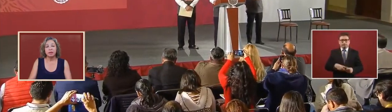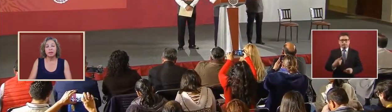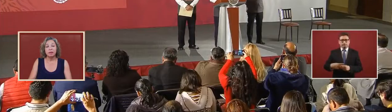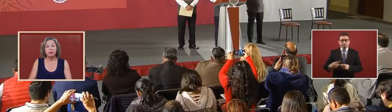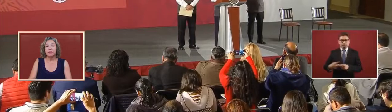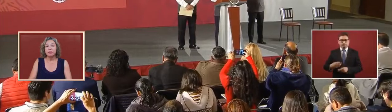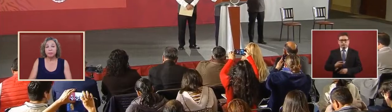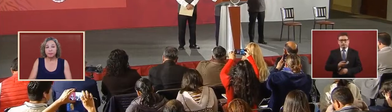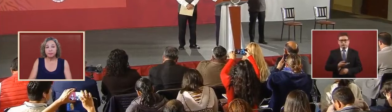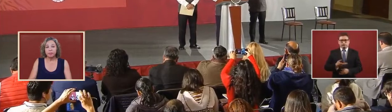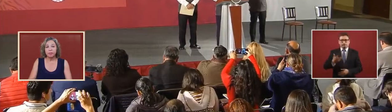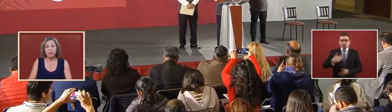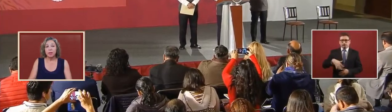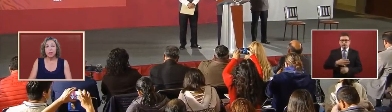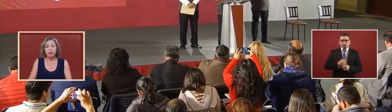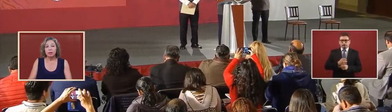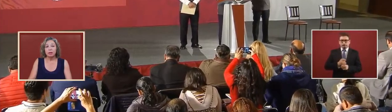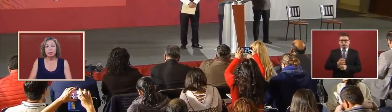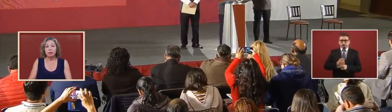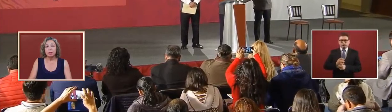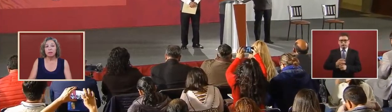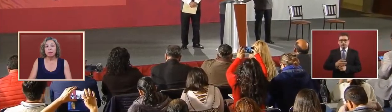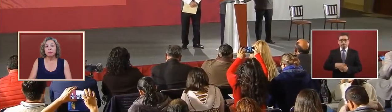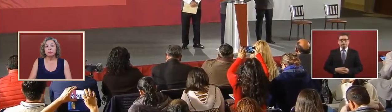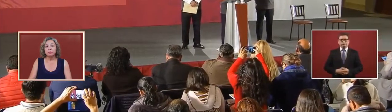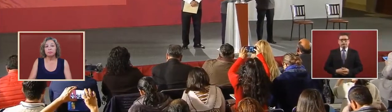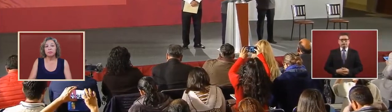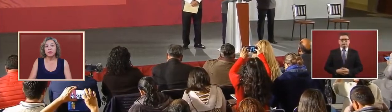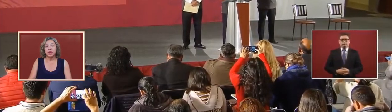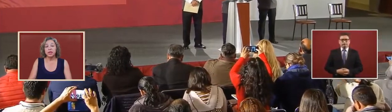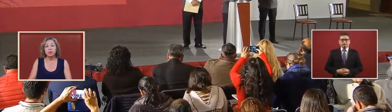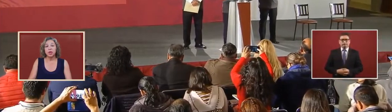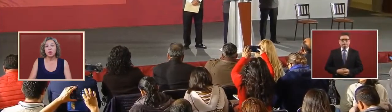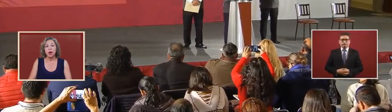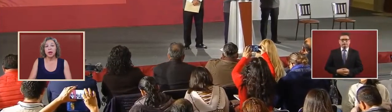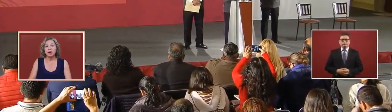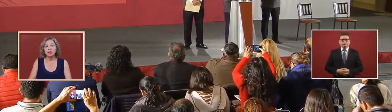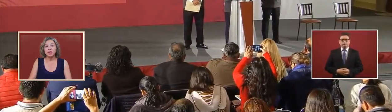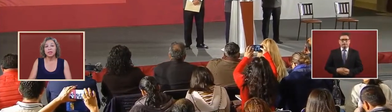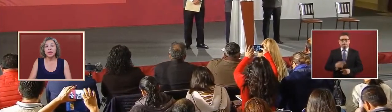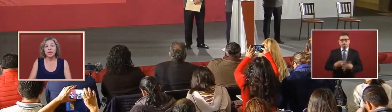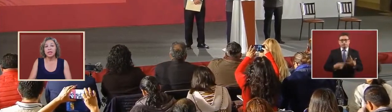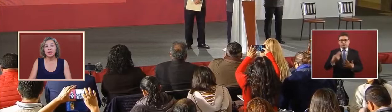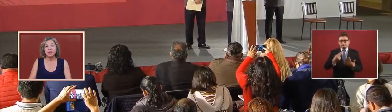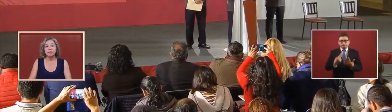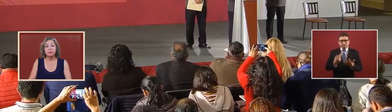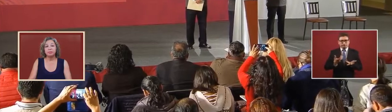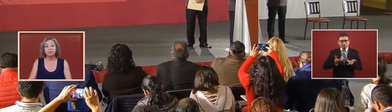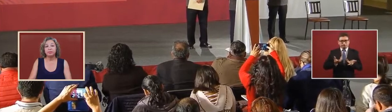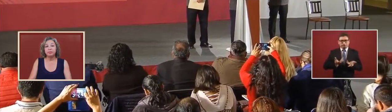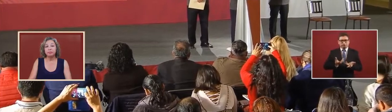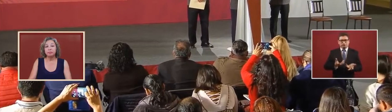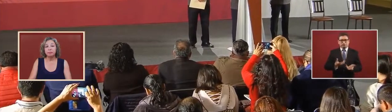that is required that is needed